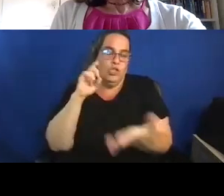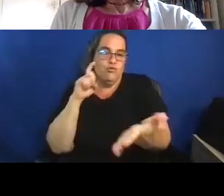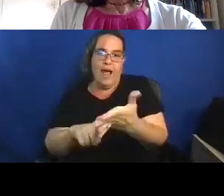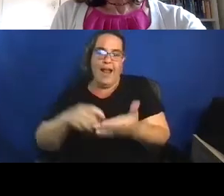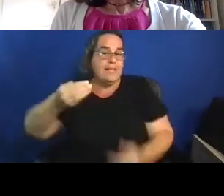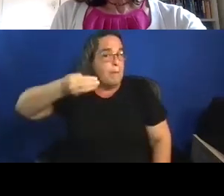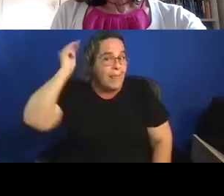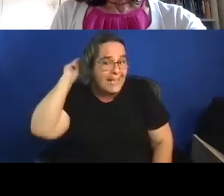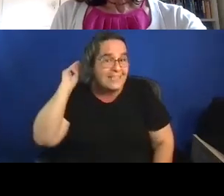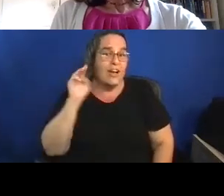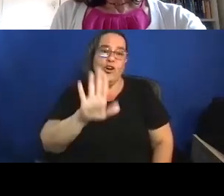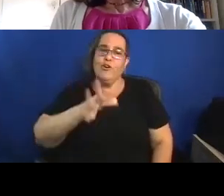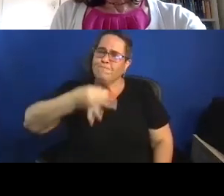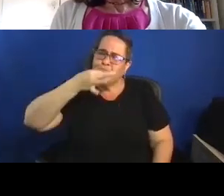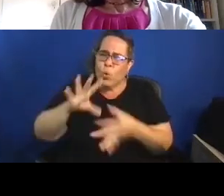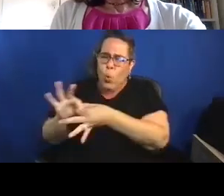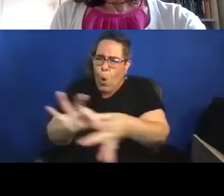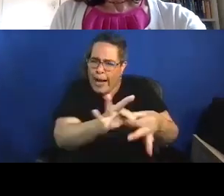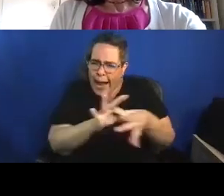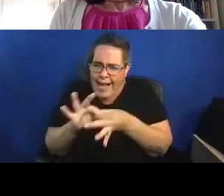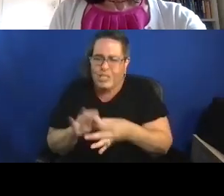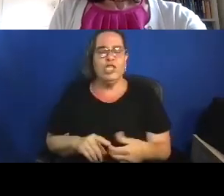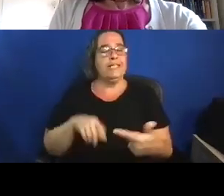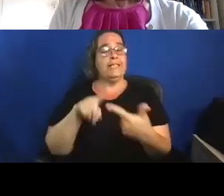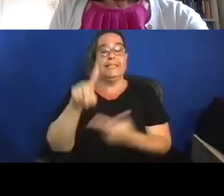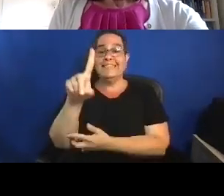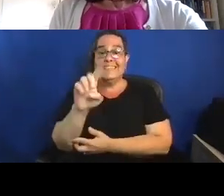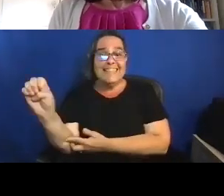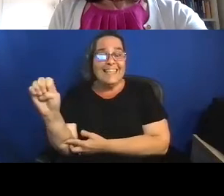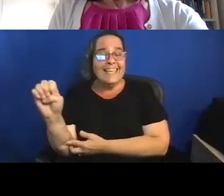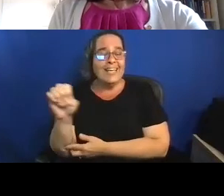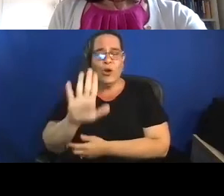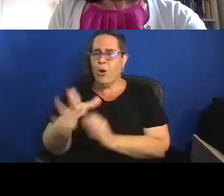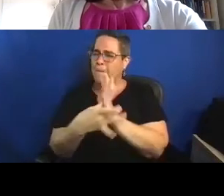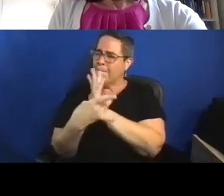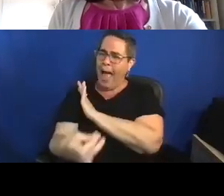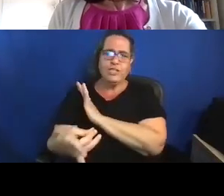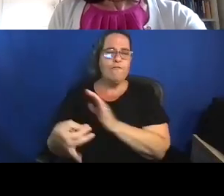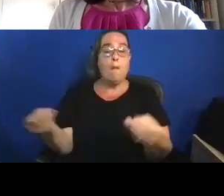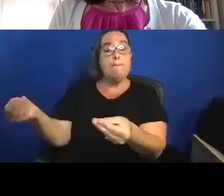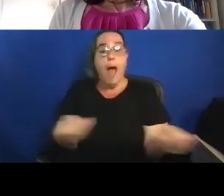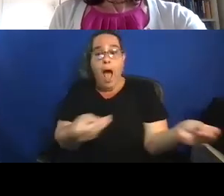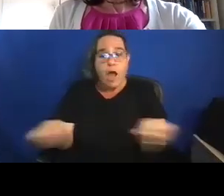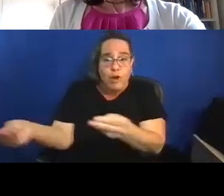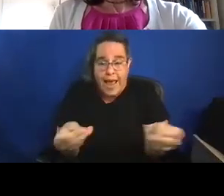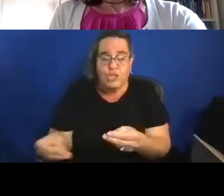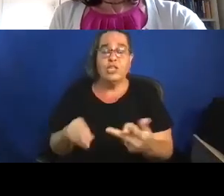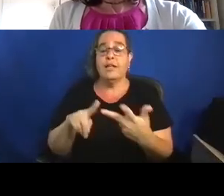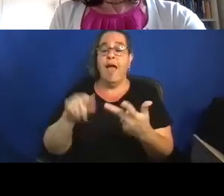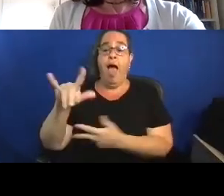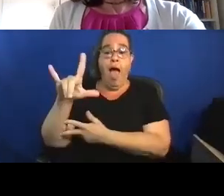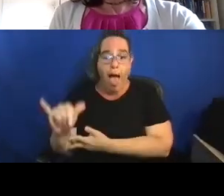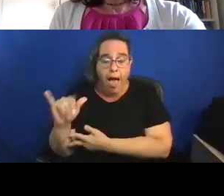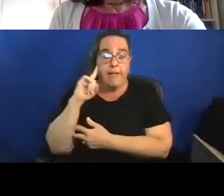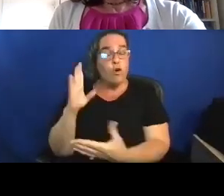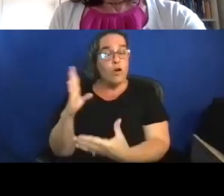coordination. Dee for masterful moderation and Allie for stepping in. And of course, the ASL